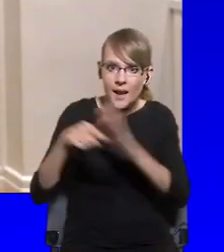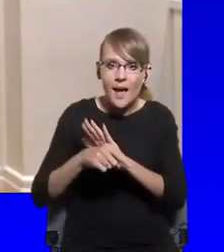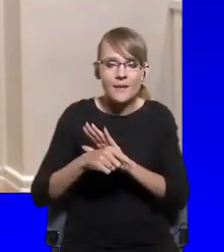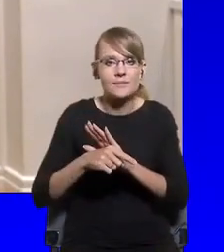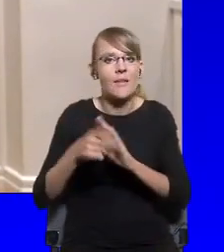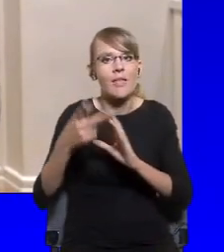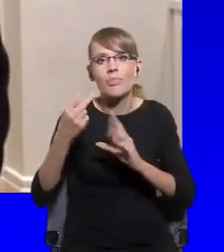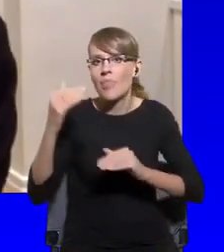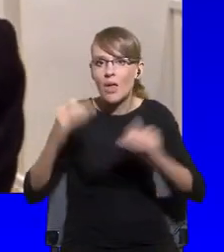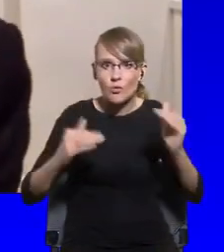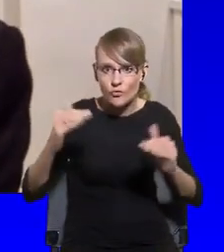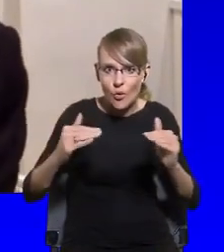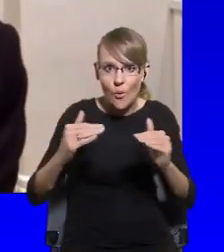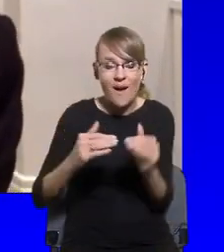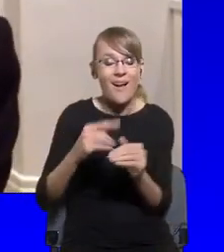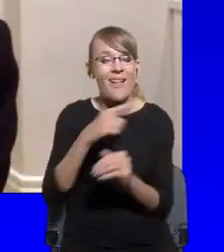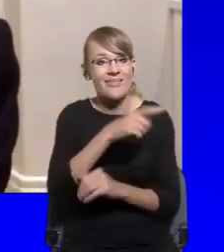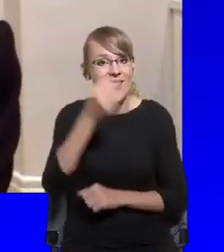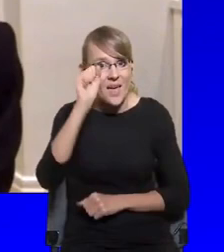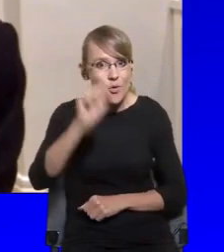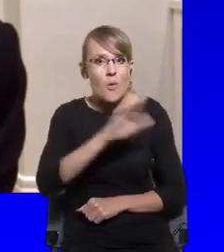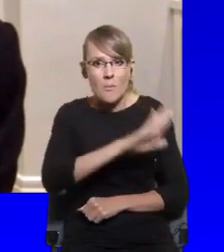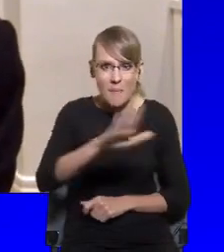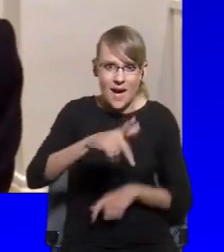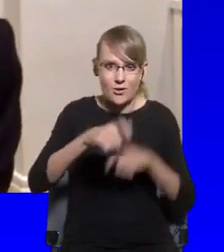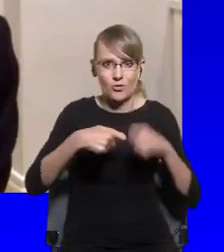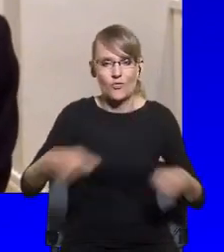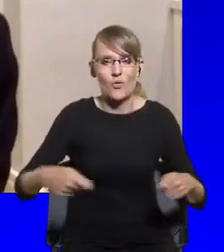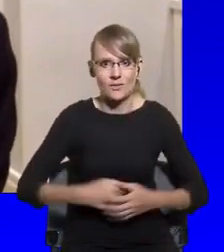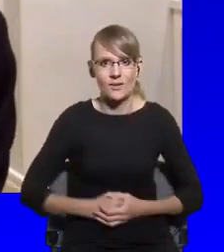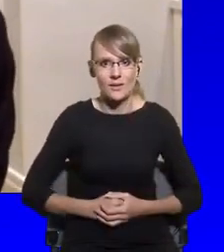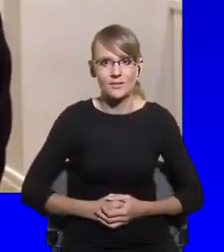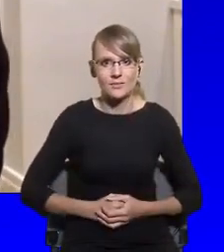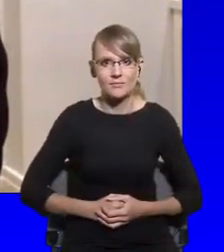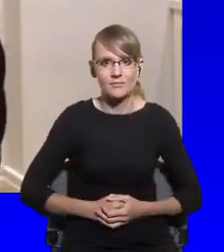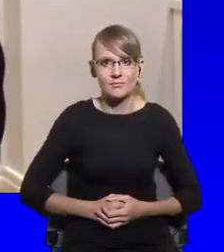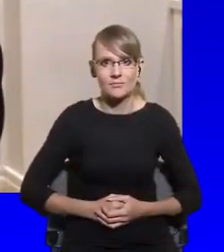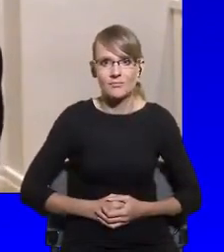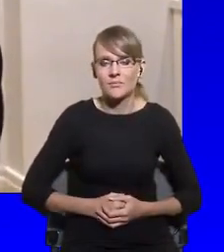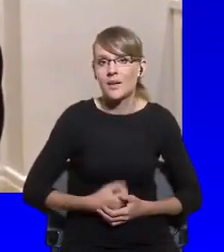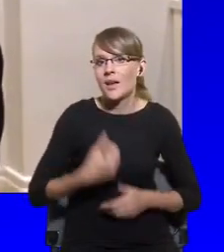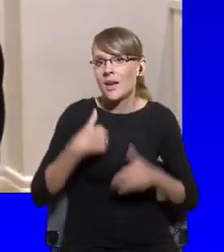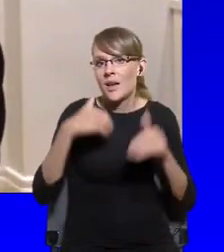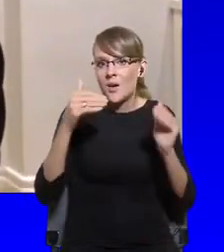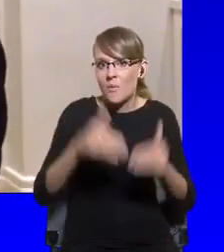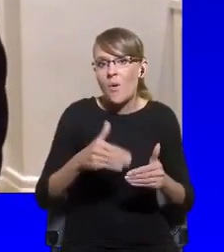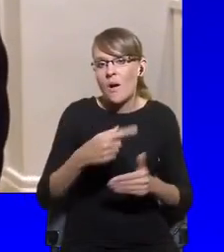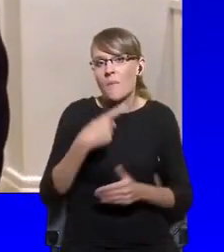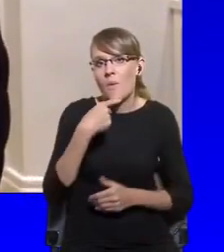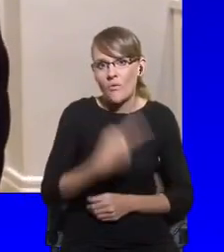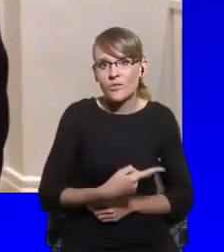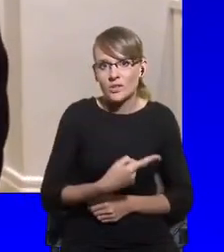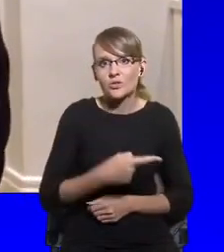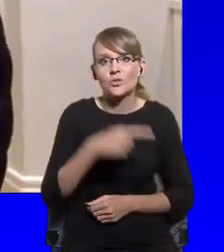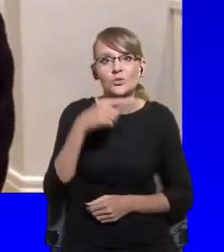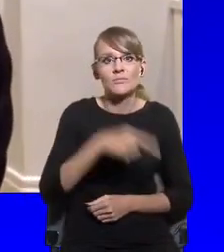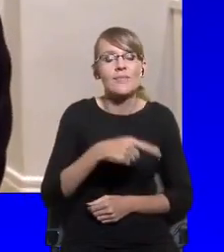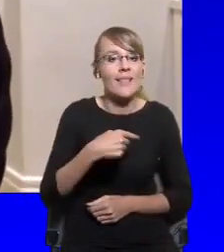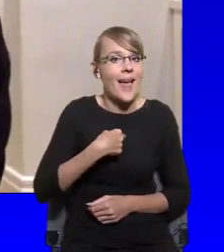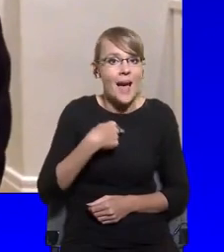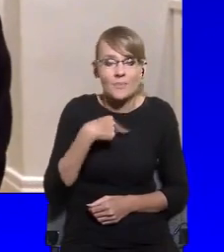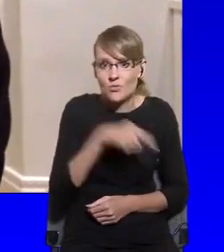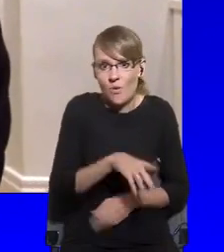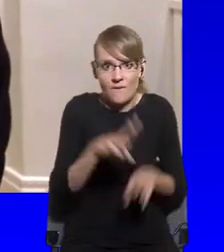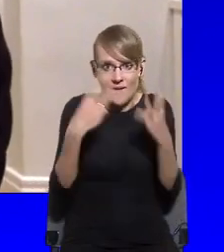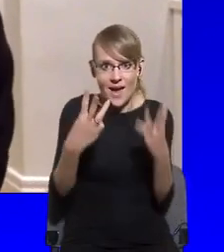exist. And just as a, as a sort of a footnote, uh, this is a point that's really important to me. We've just finished a